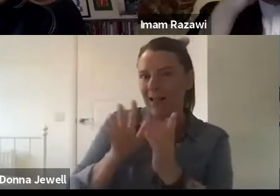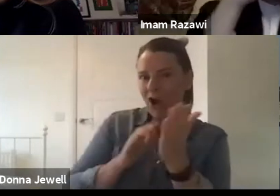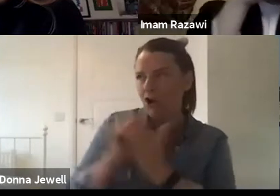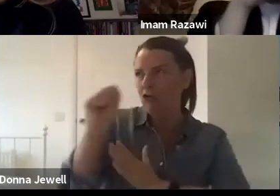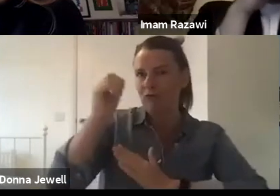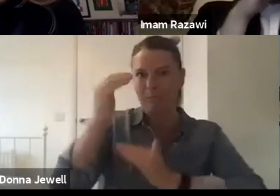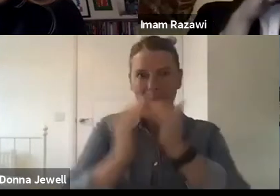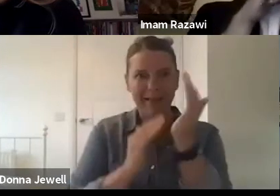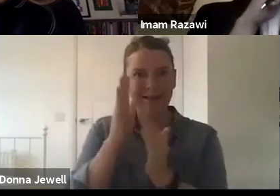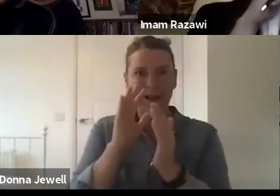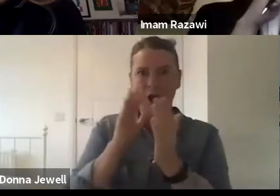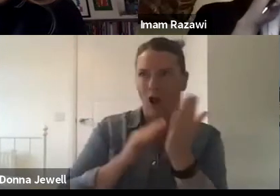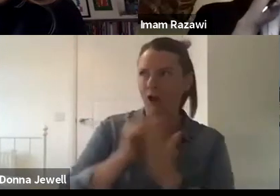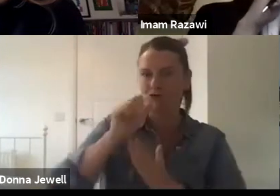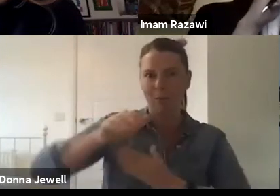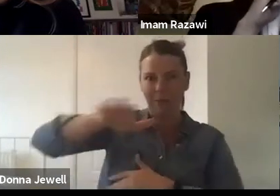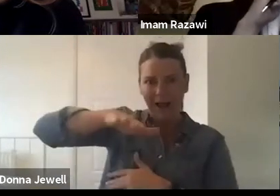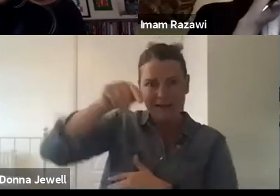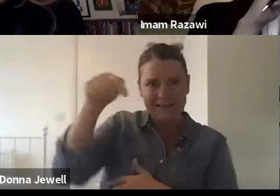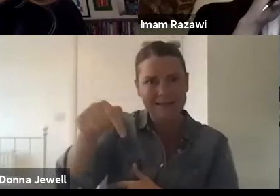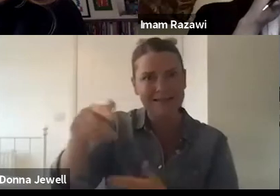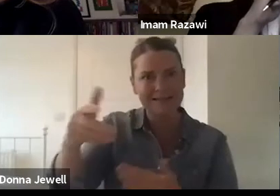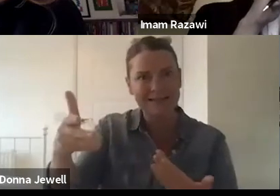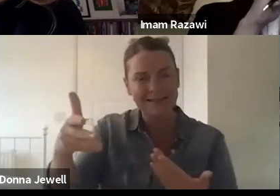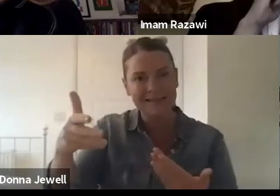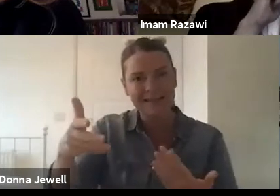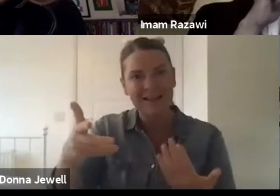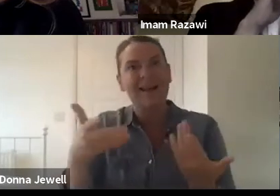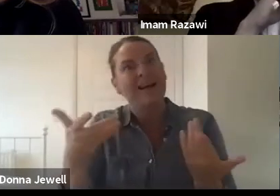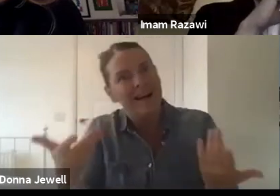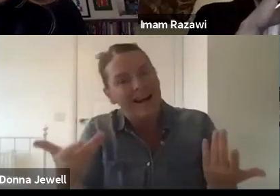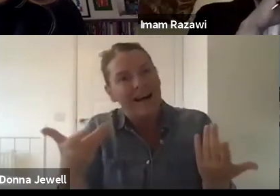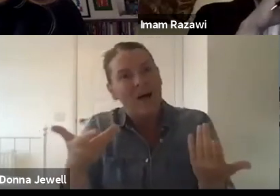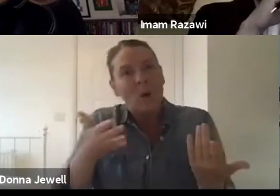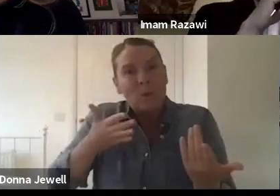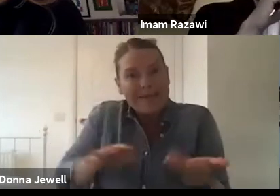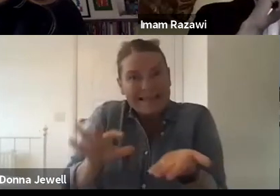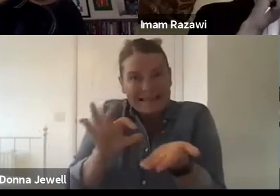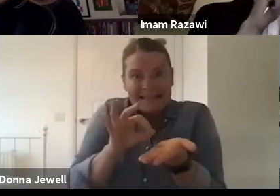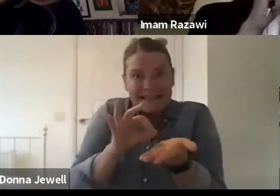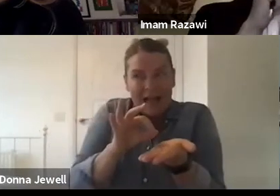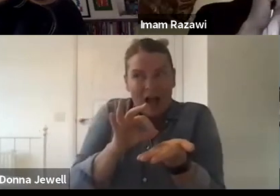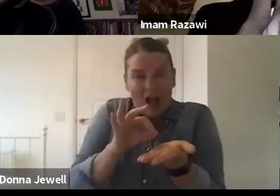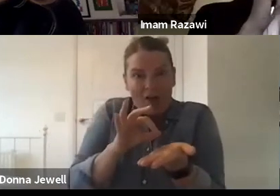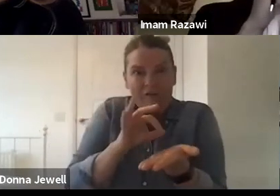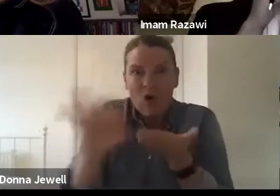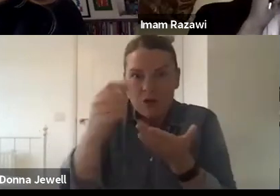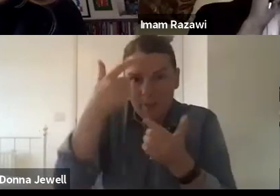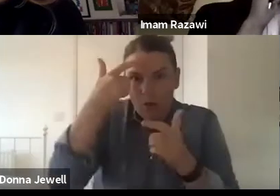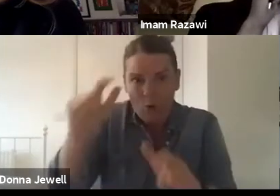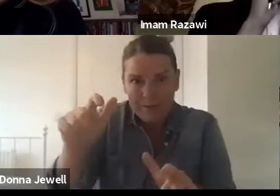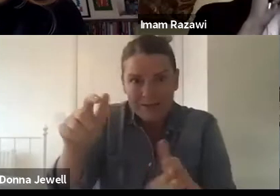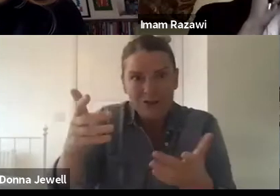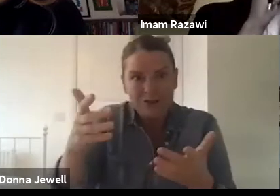want to see in a period where affordability has created constraints and has excluded